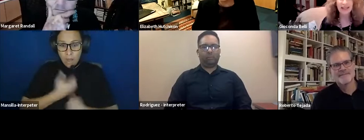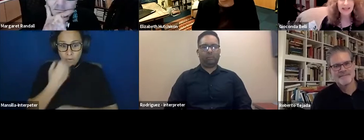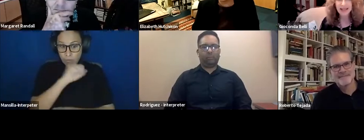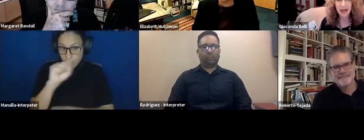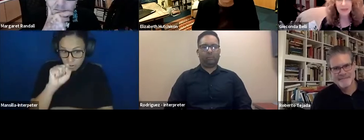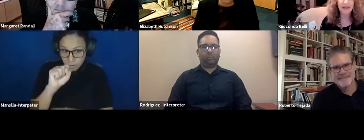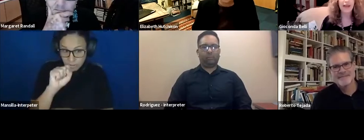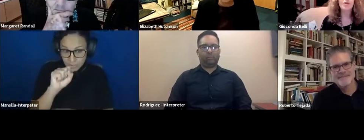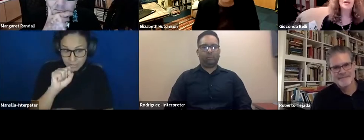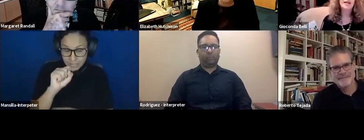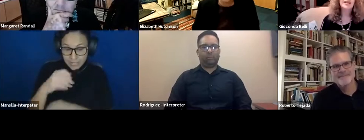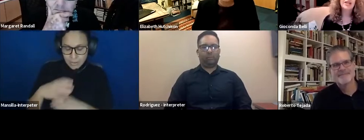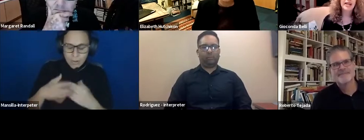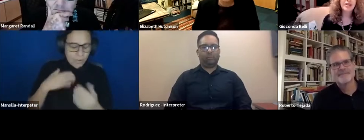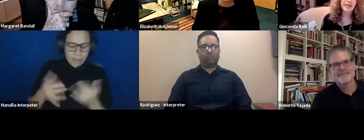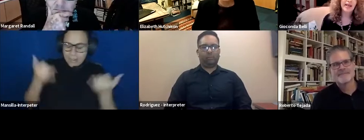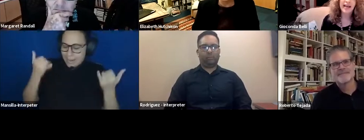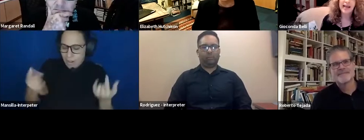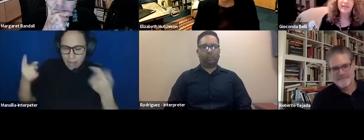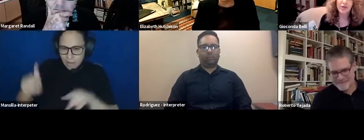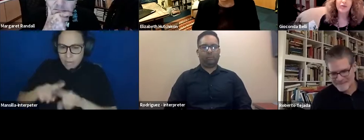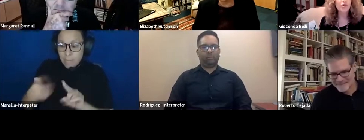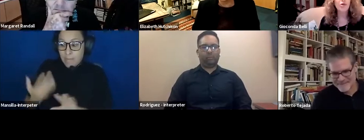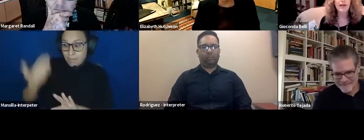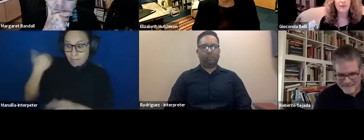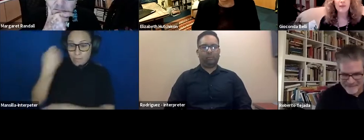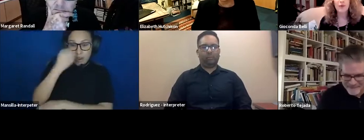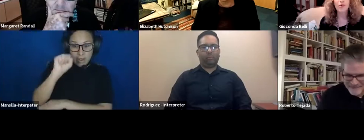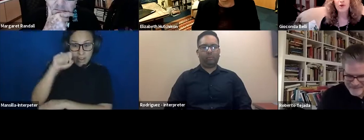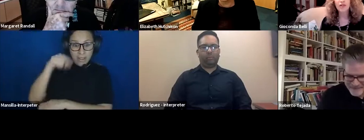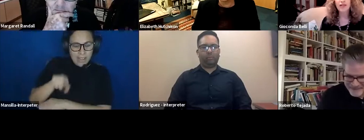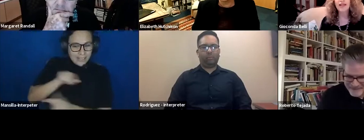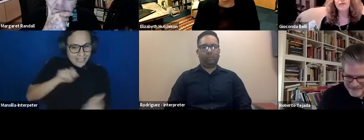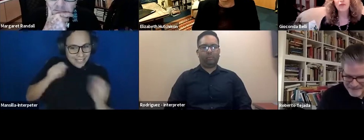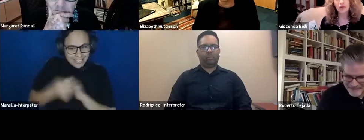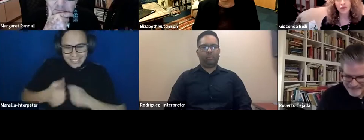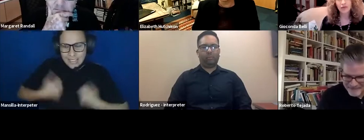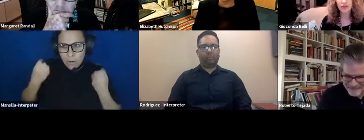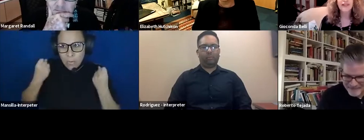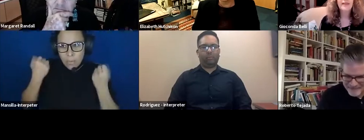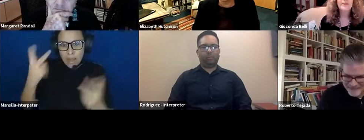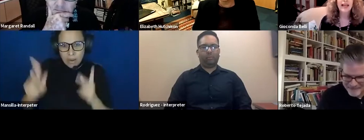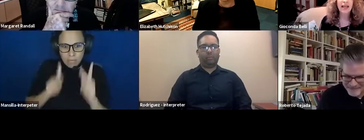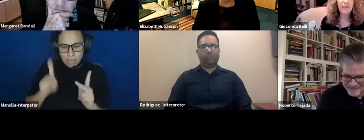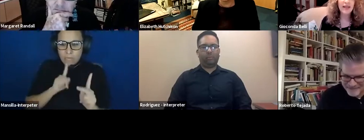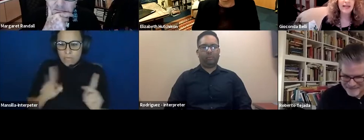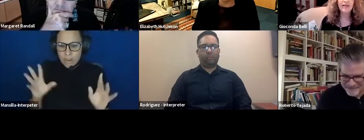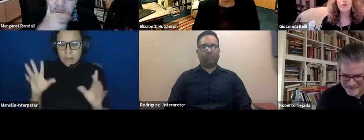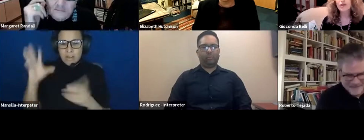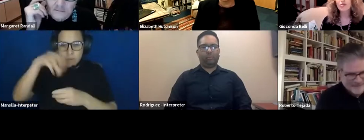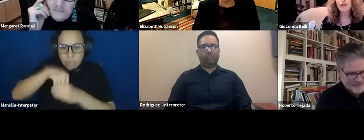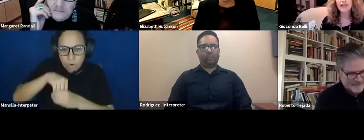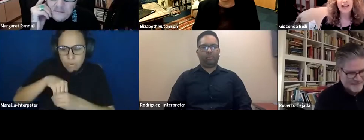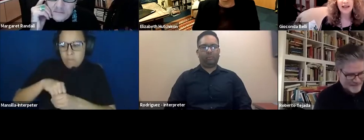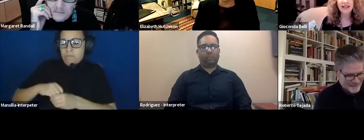whatever else has happened now, changed the lives of so many people who got involved, helping,